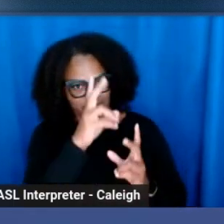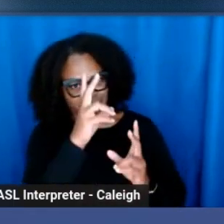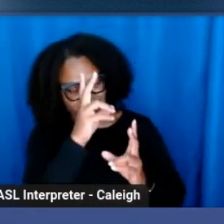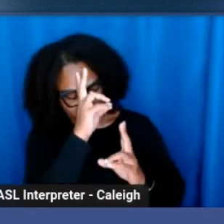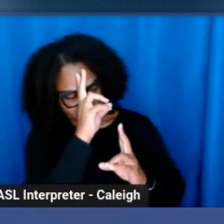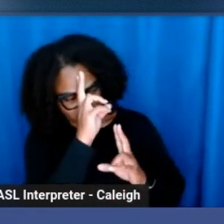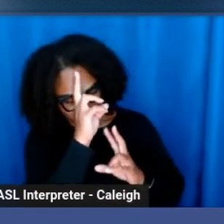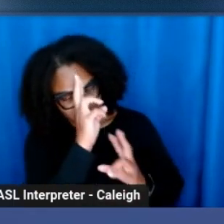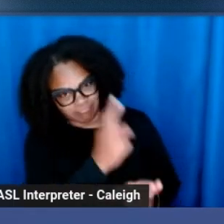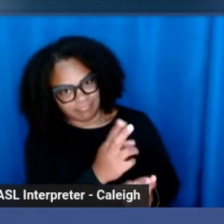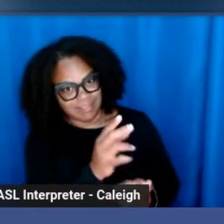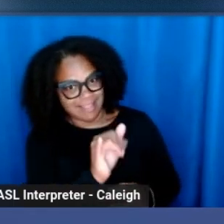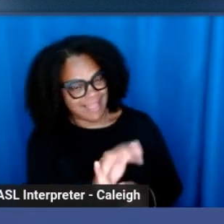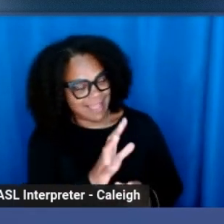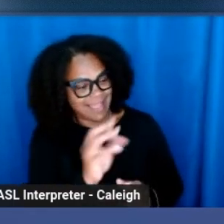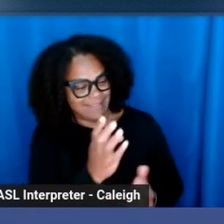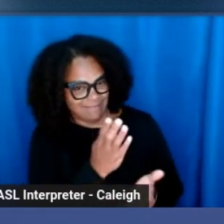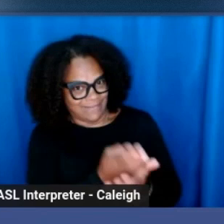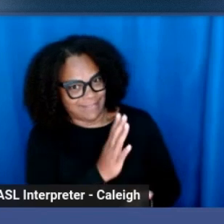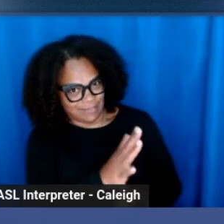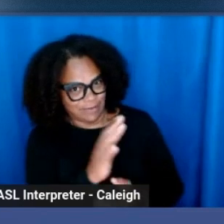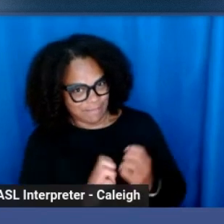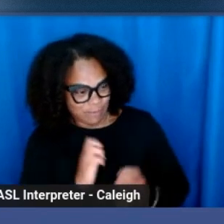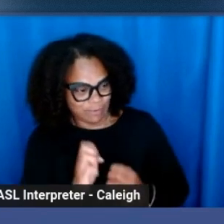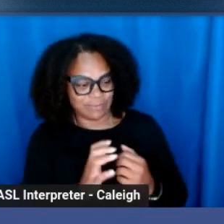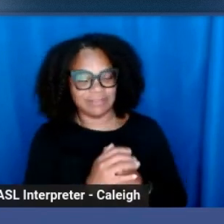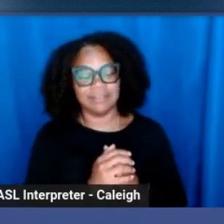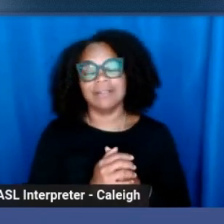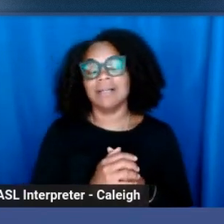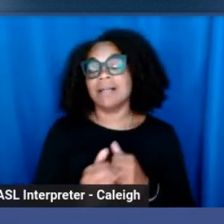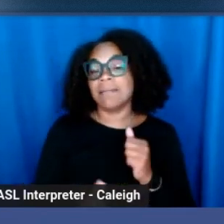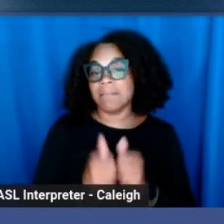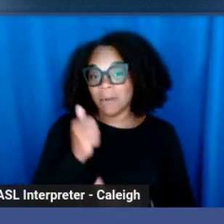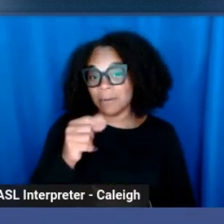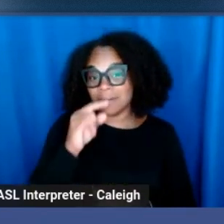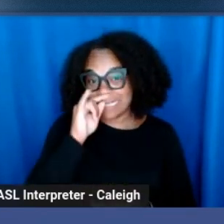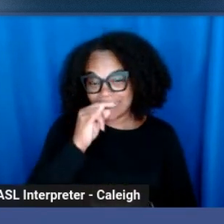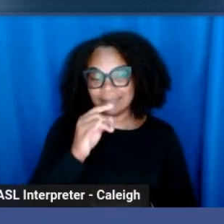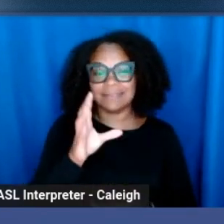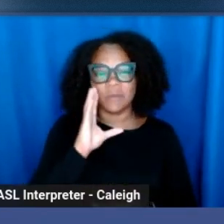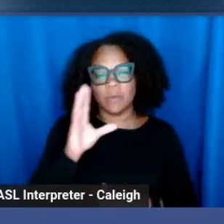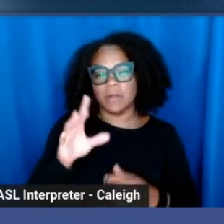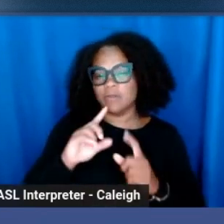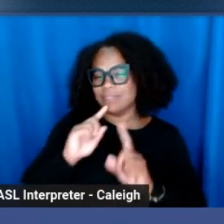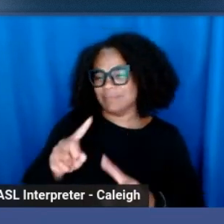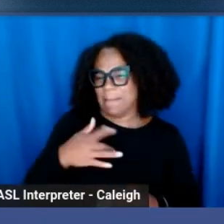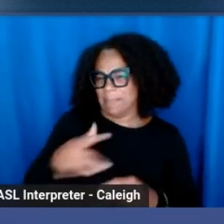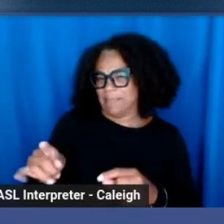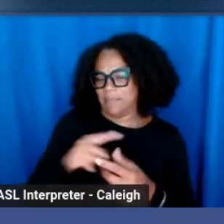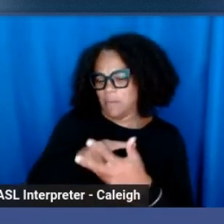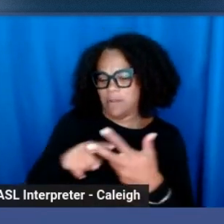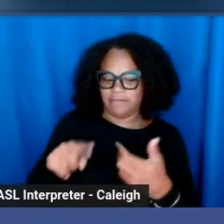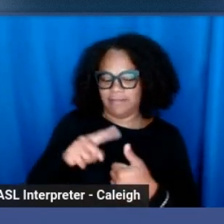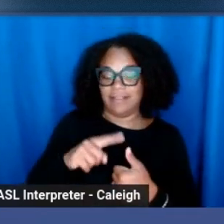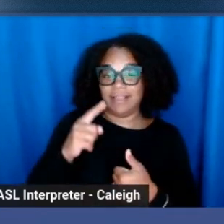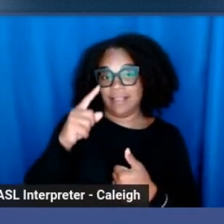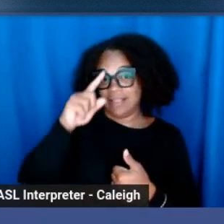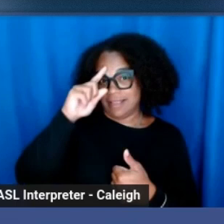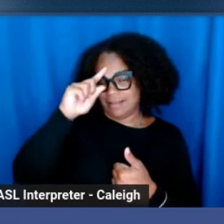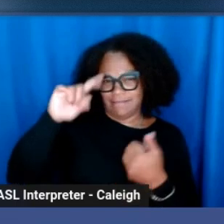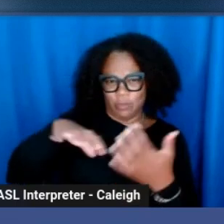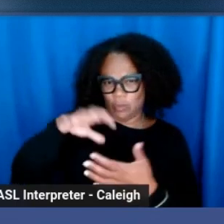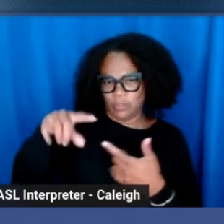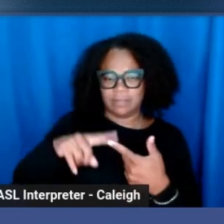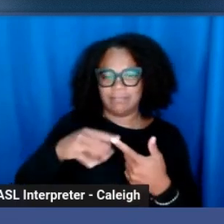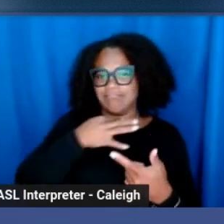and also validate those emotions. Most kids will respond in one of three ways, either through confusion, curiosity or concern.